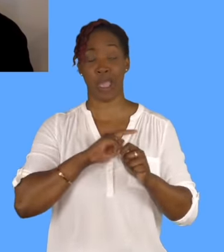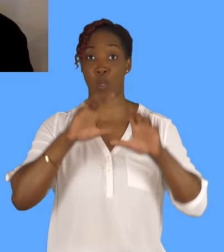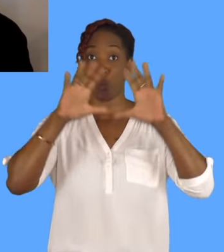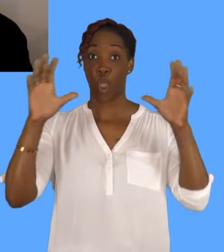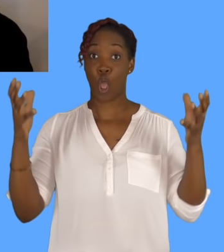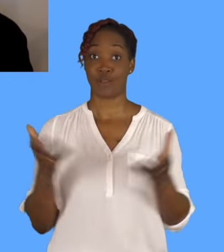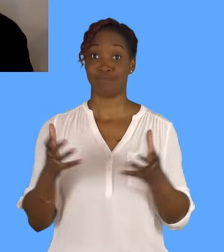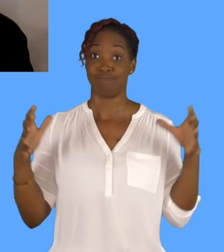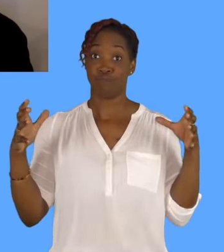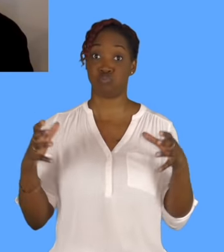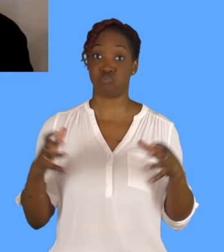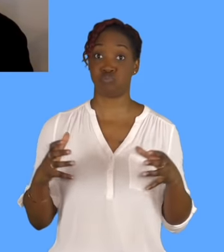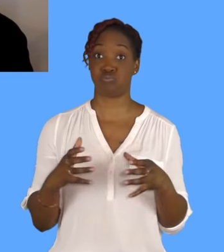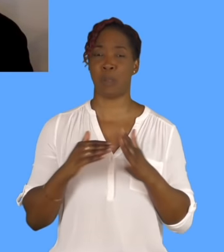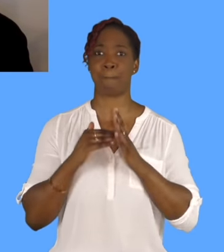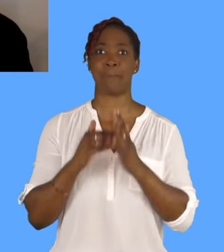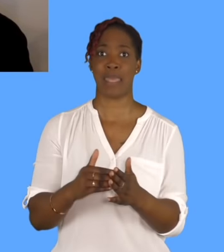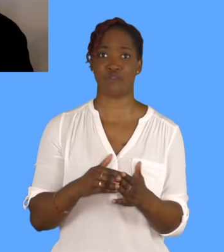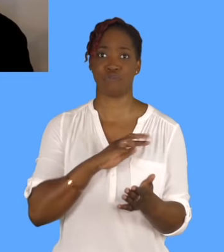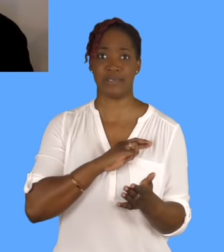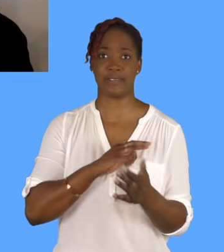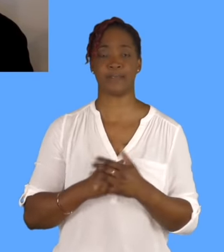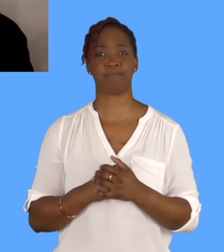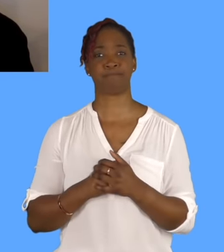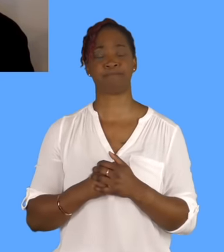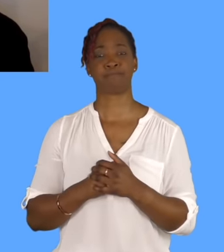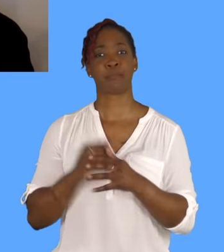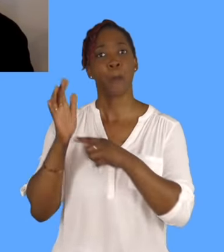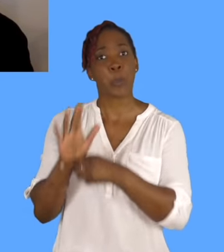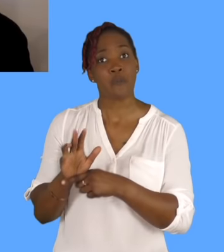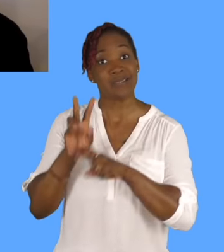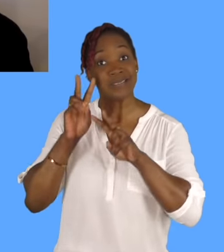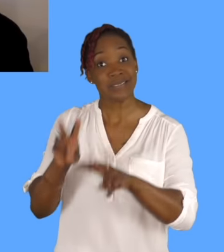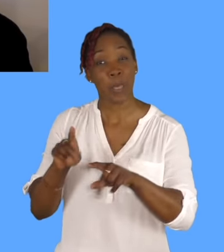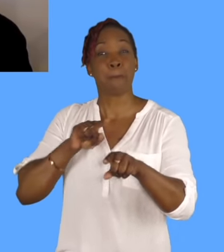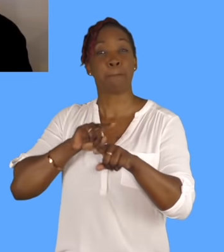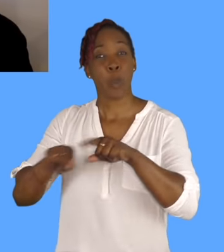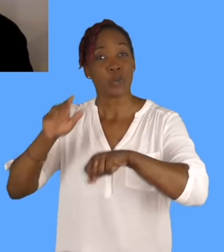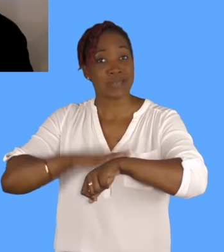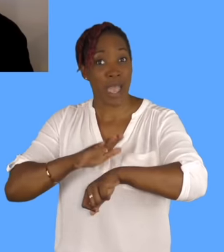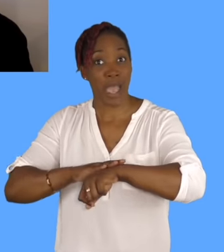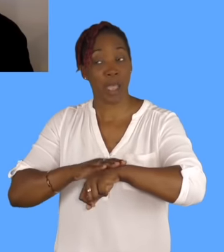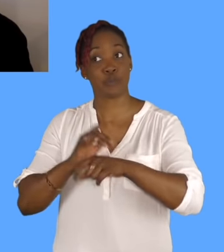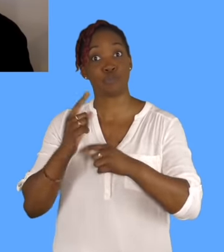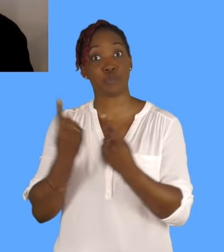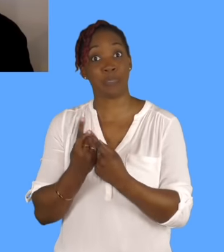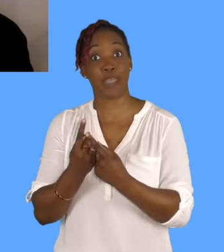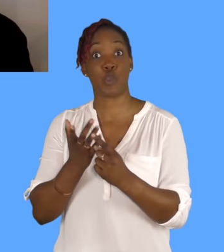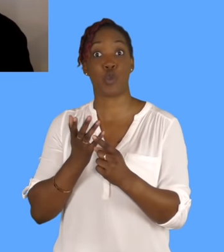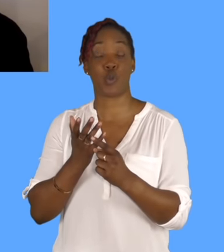What's the movie that you've seen the most times? Is something you keep going back to, it just draws you for different things?